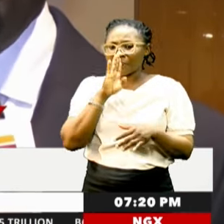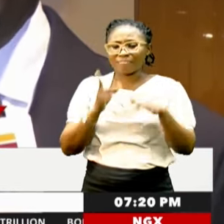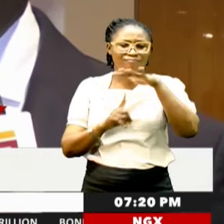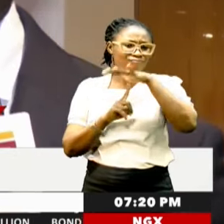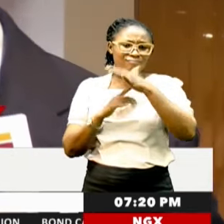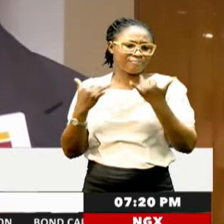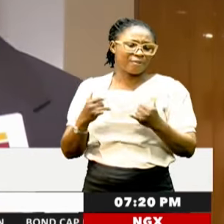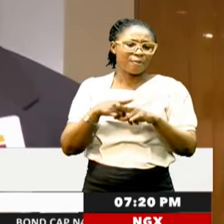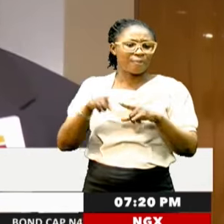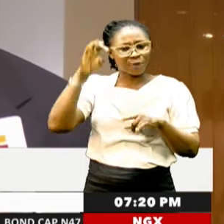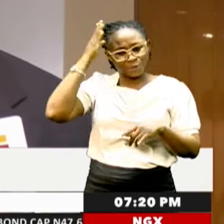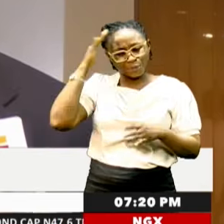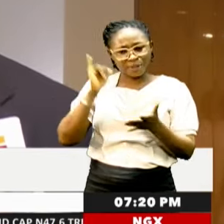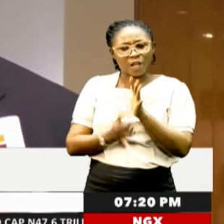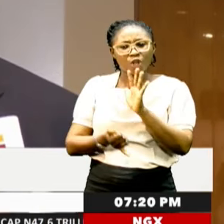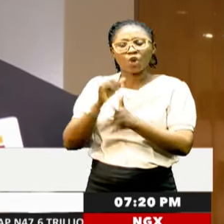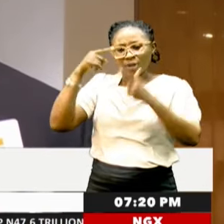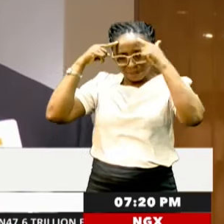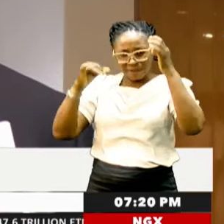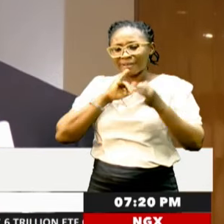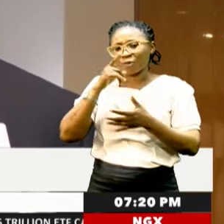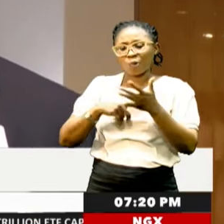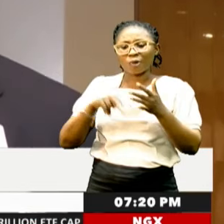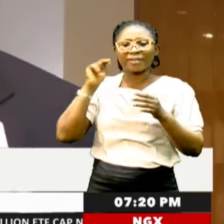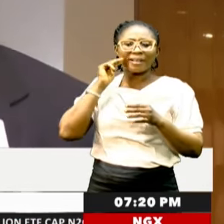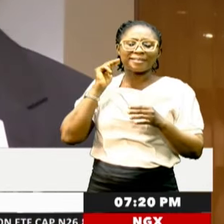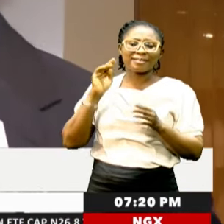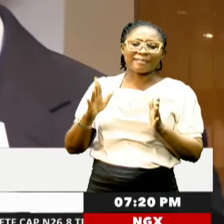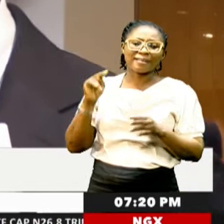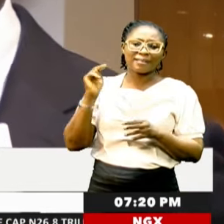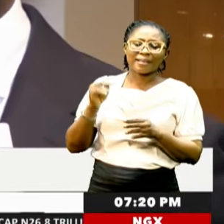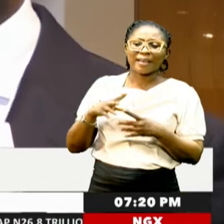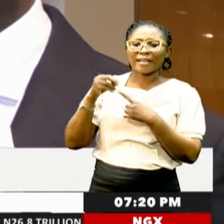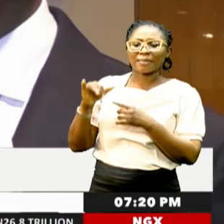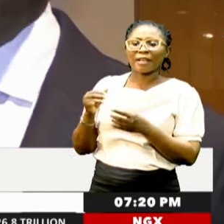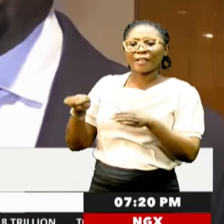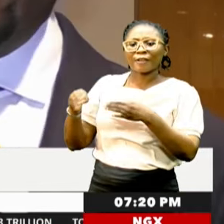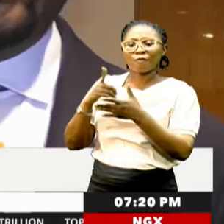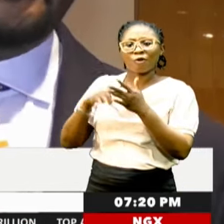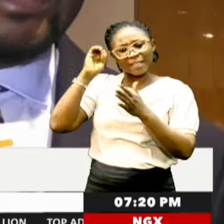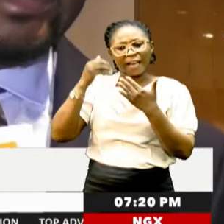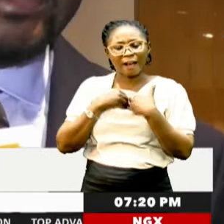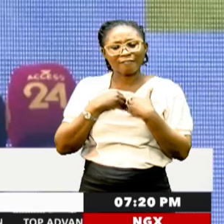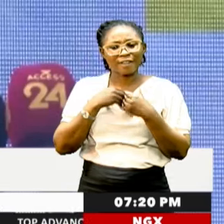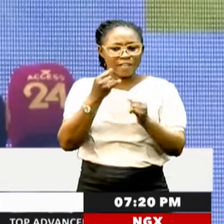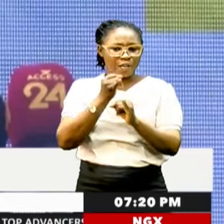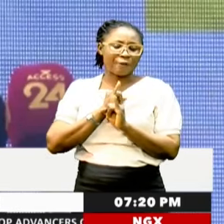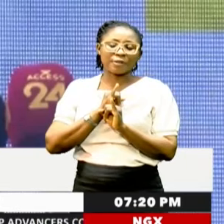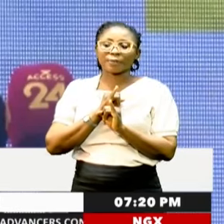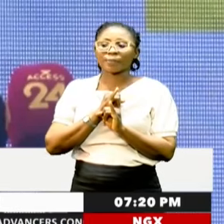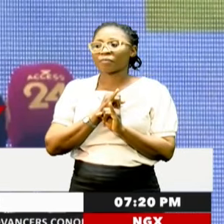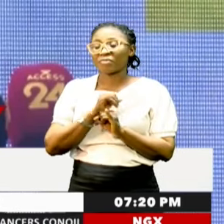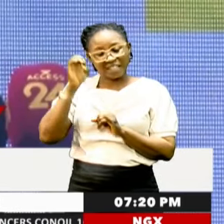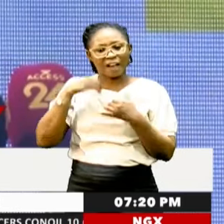But he knows that those decisions are what Nigeria needs. Especially given what he had inherited. We've done